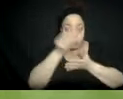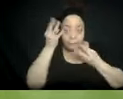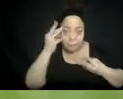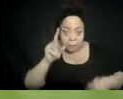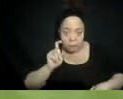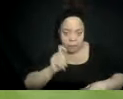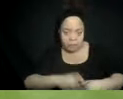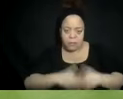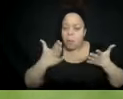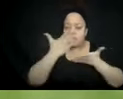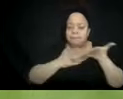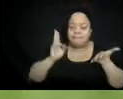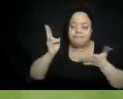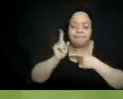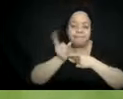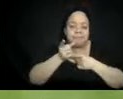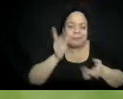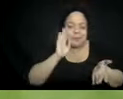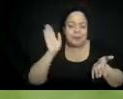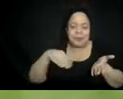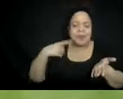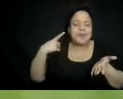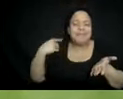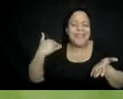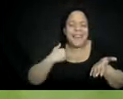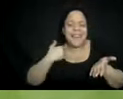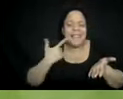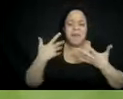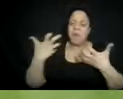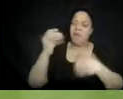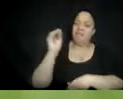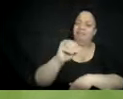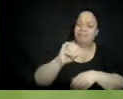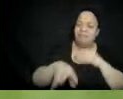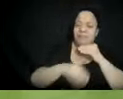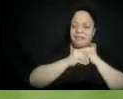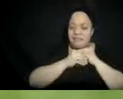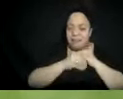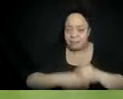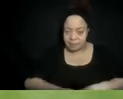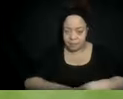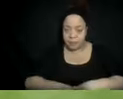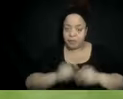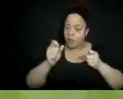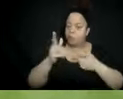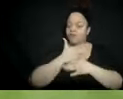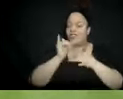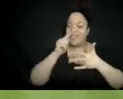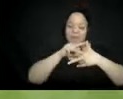share those three things with each other. Is this new information? Is this something you already knew?